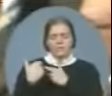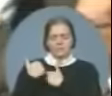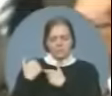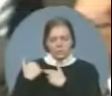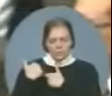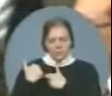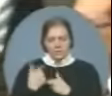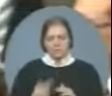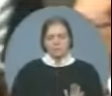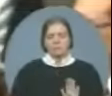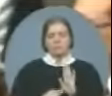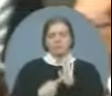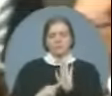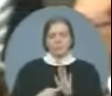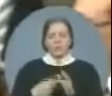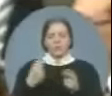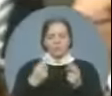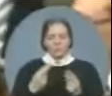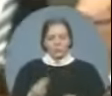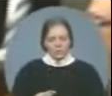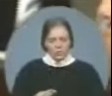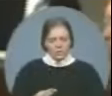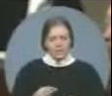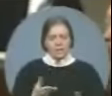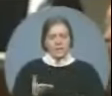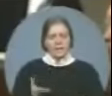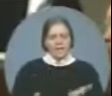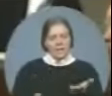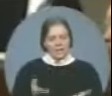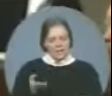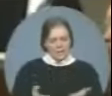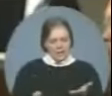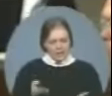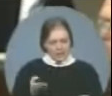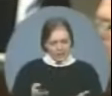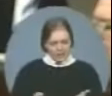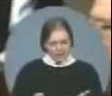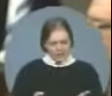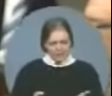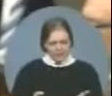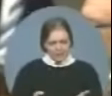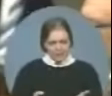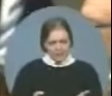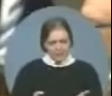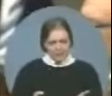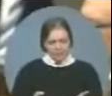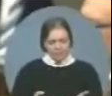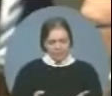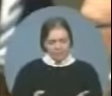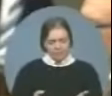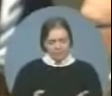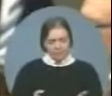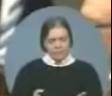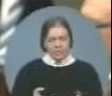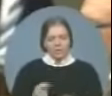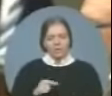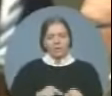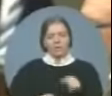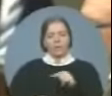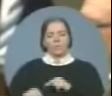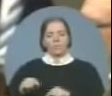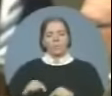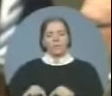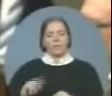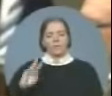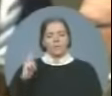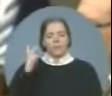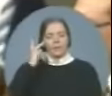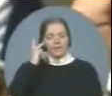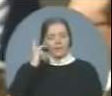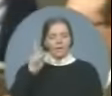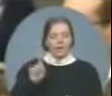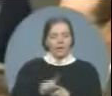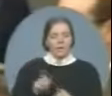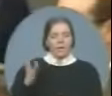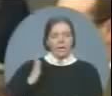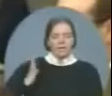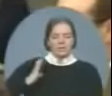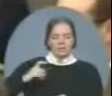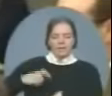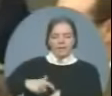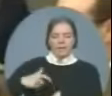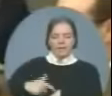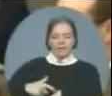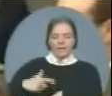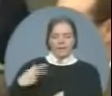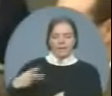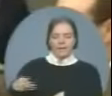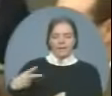unfortunate politics of the old era. Well, in 2006, the page was turned. And Canada has a new government that does